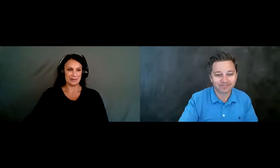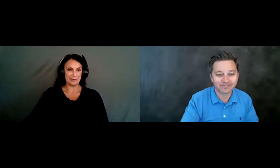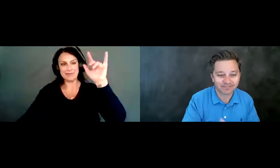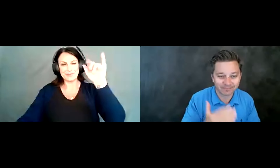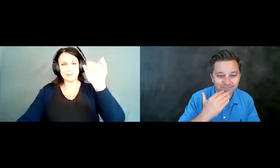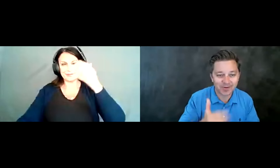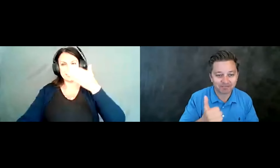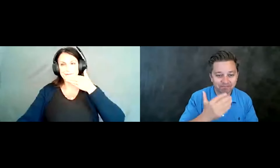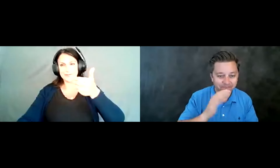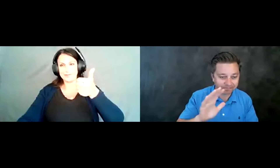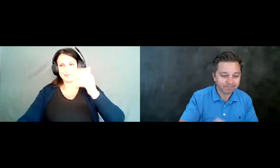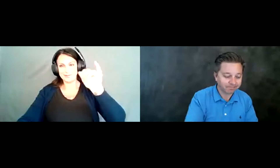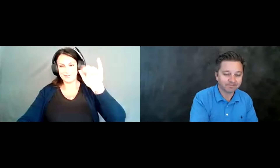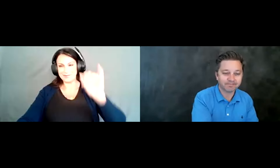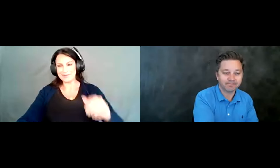Thank you so much. much.